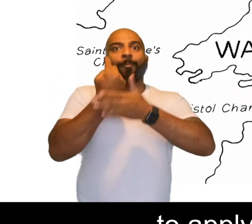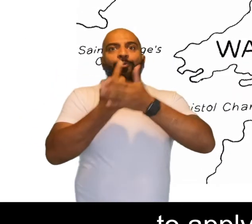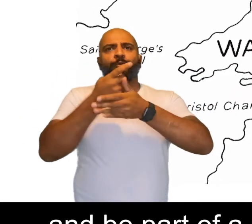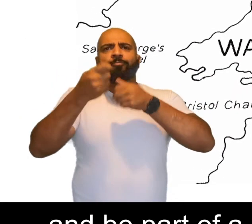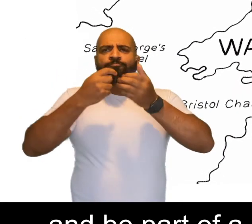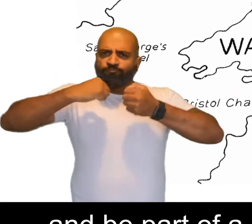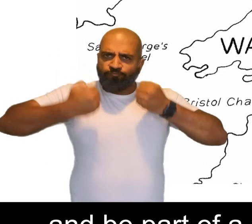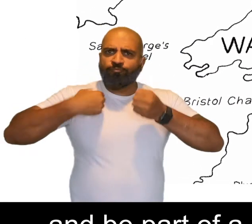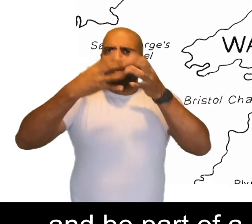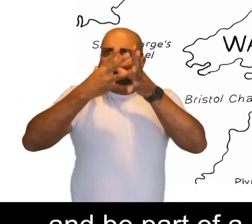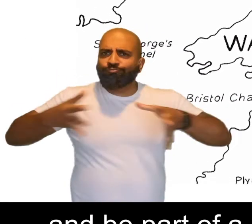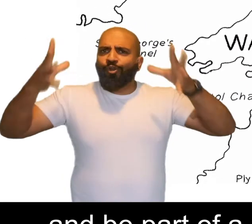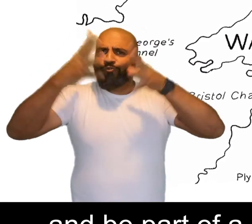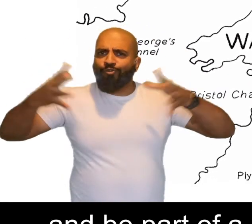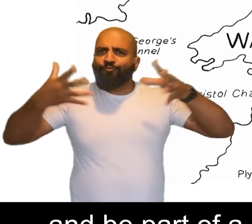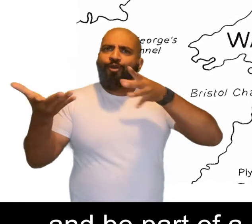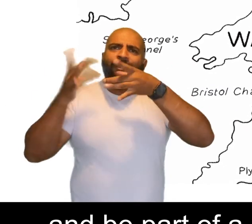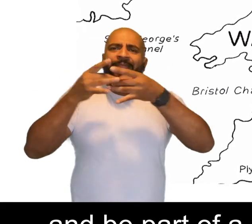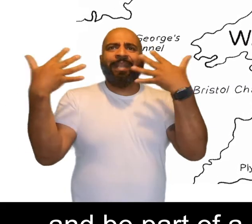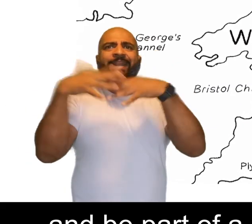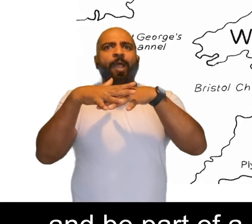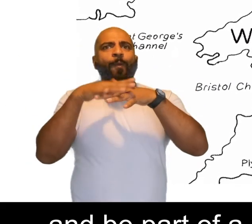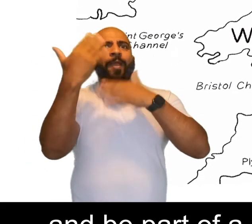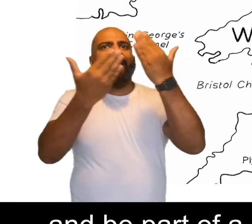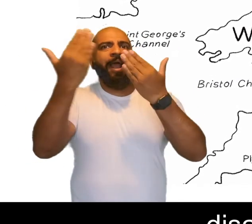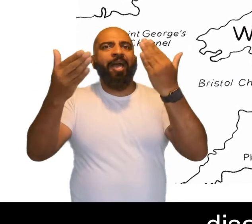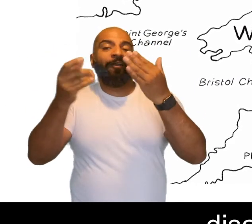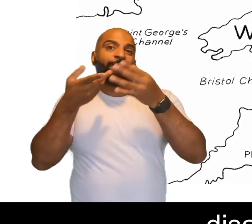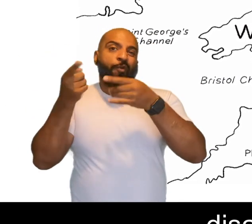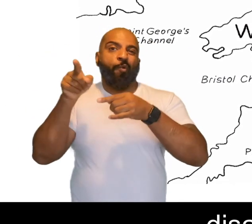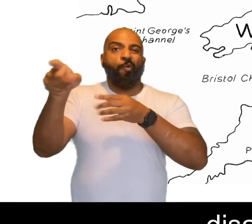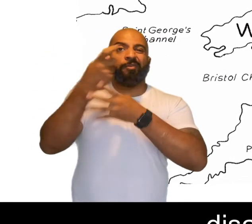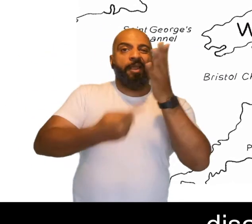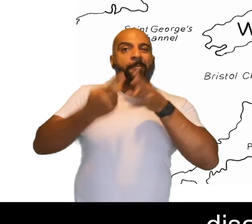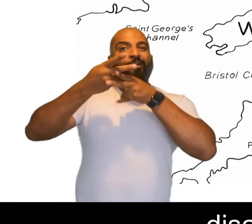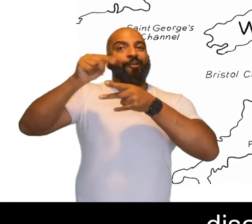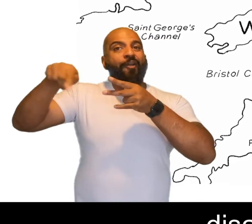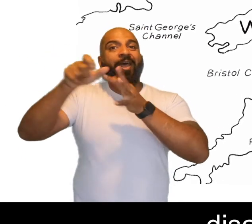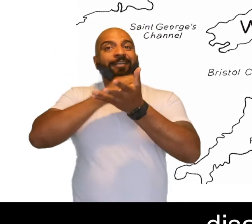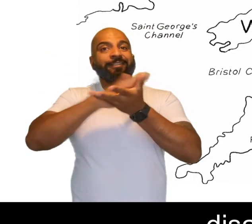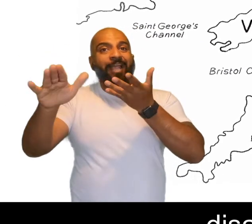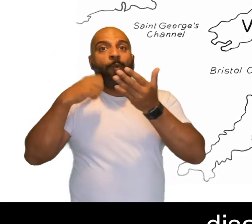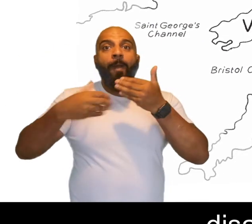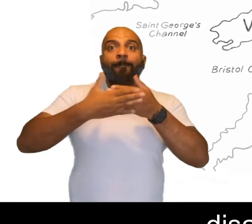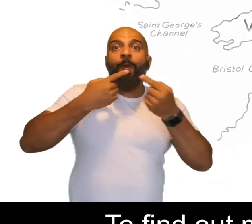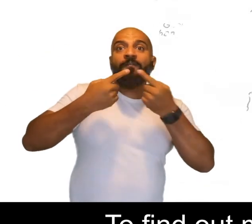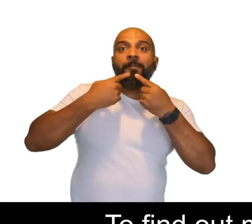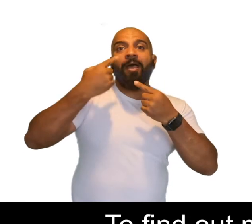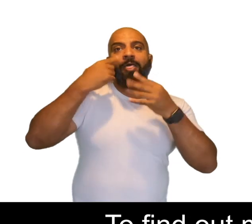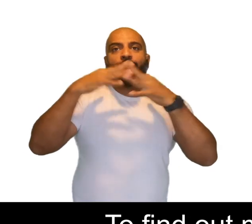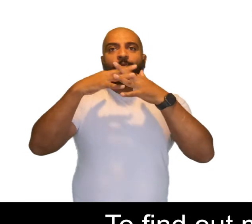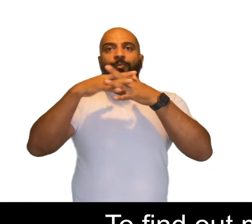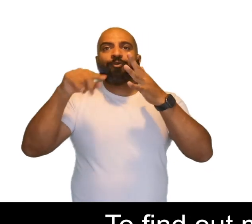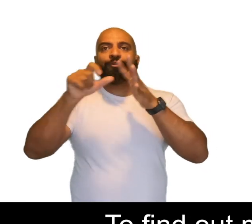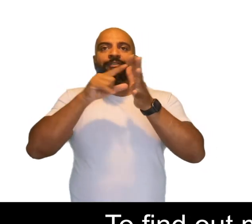and be part of a growing dynamic network of galleries, disabled curators and Dash. To find out more